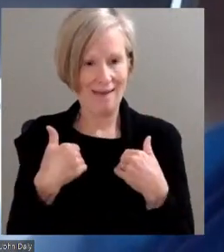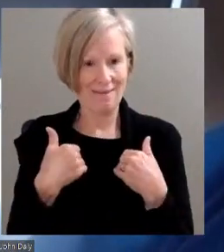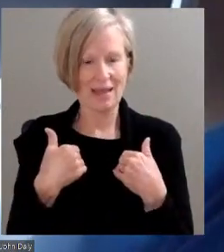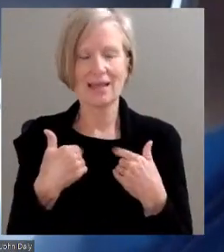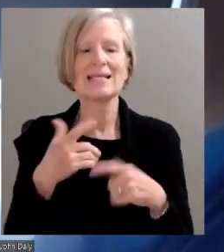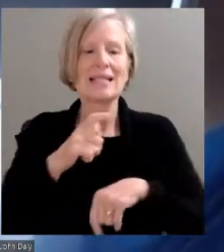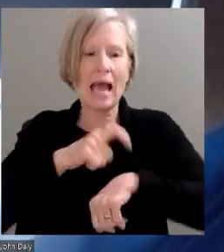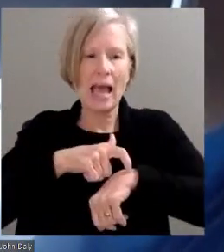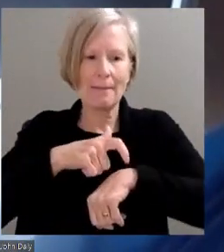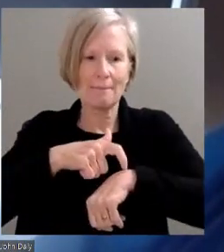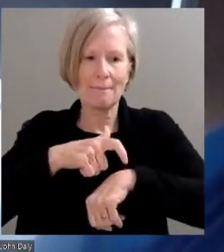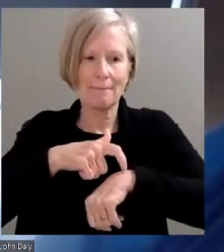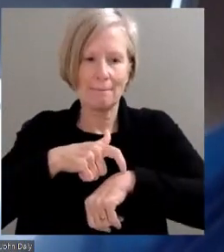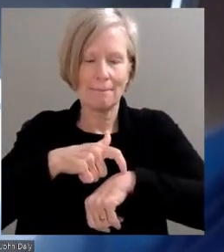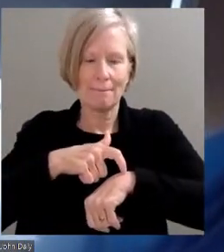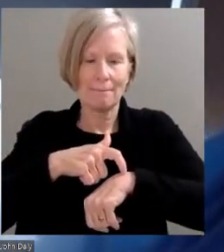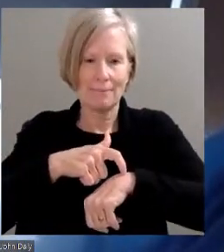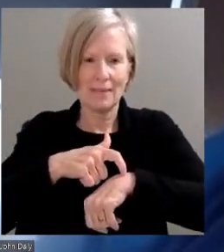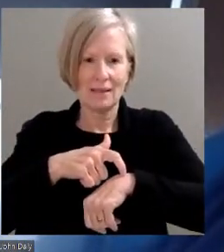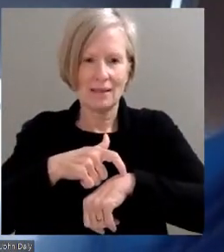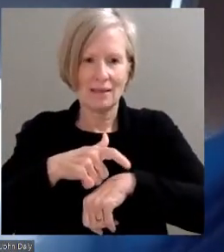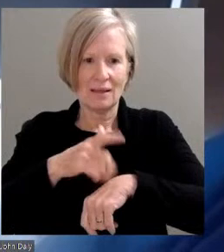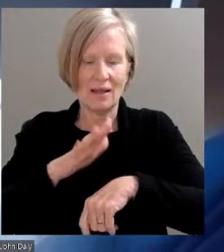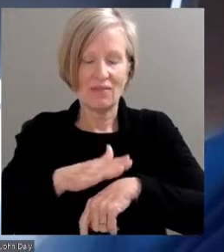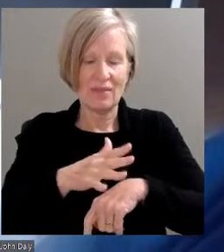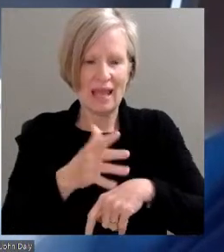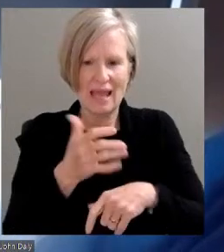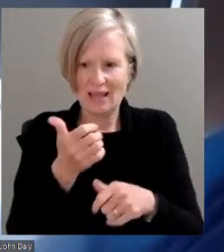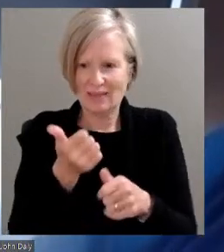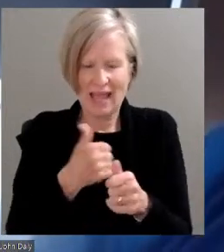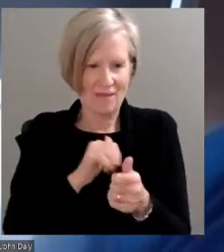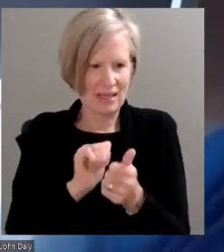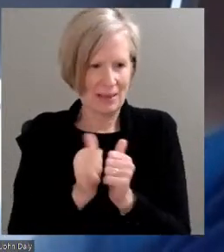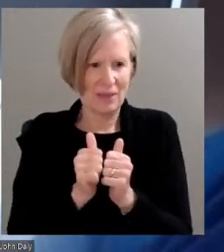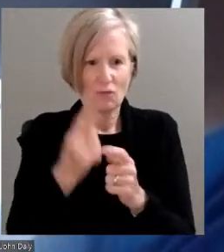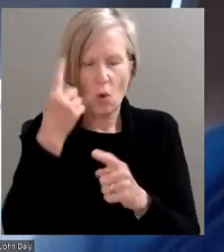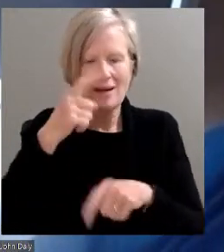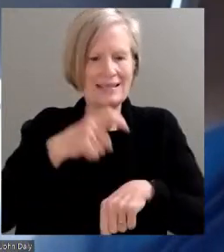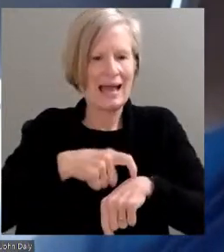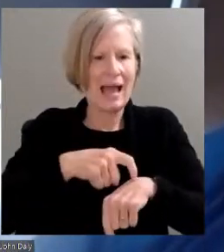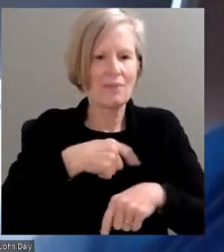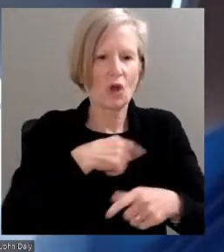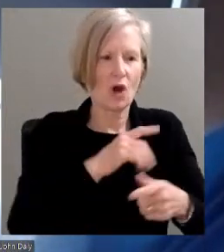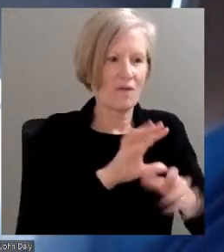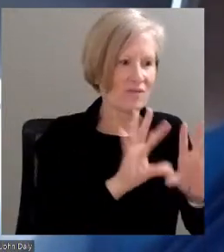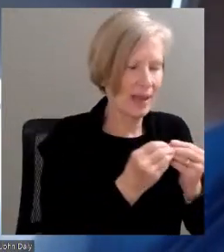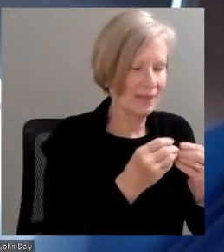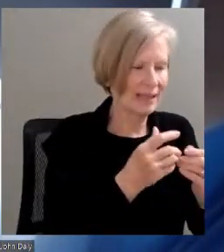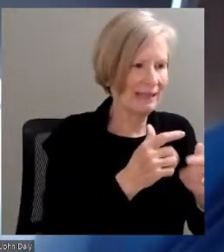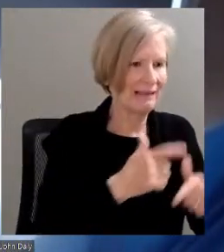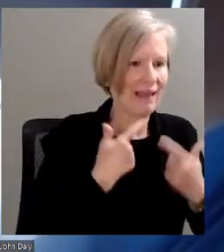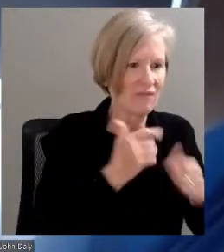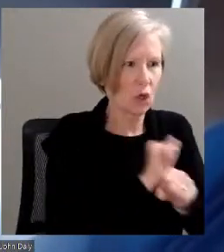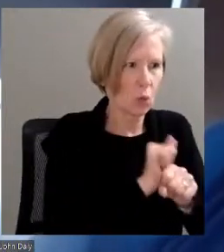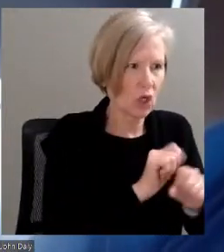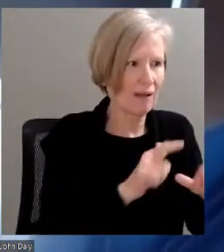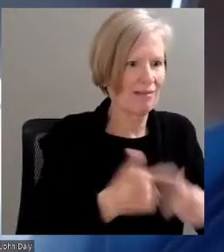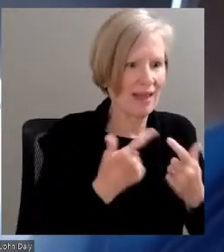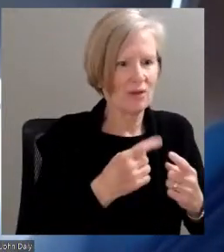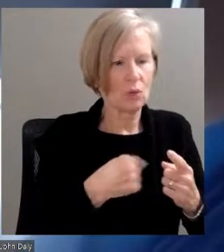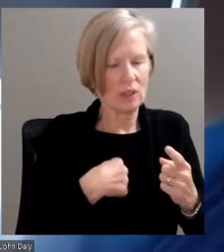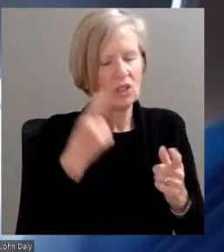Everything is competing for their time, their family life, their work life, which we'll see more and more students that will